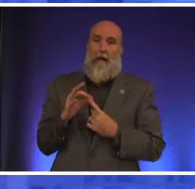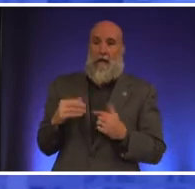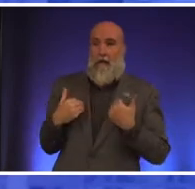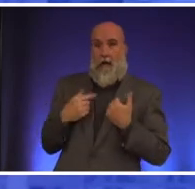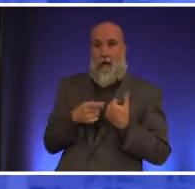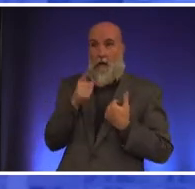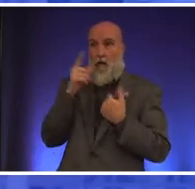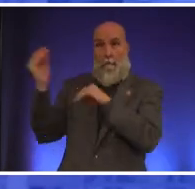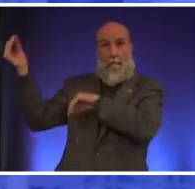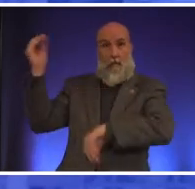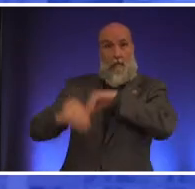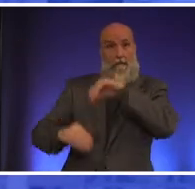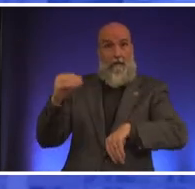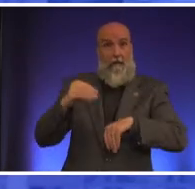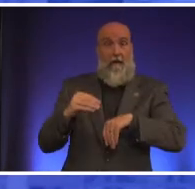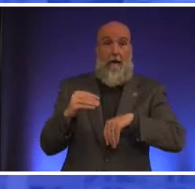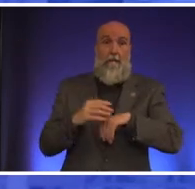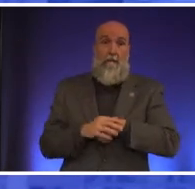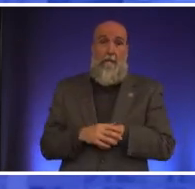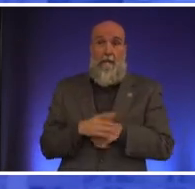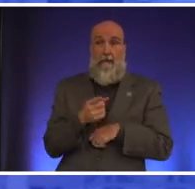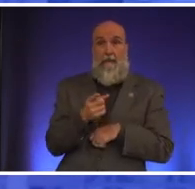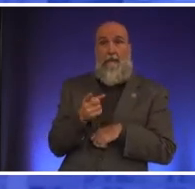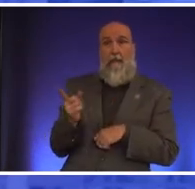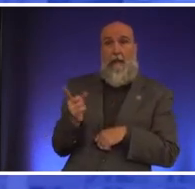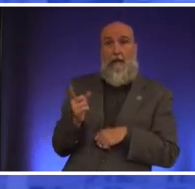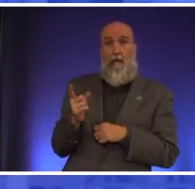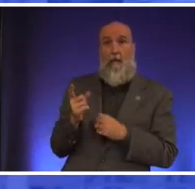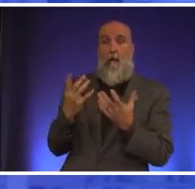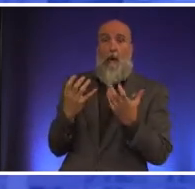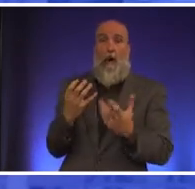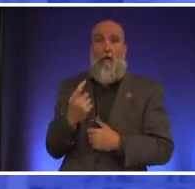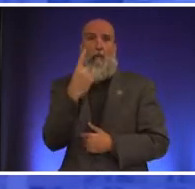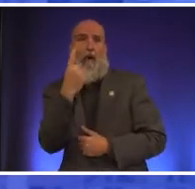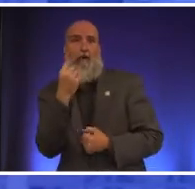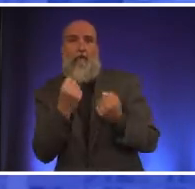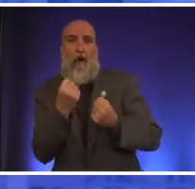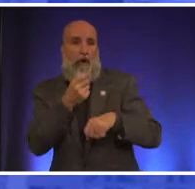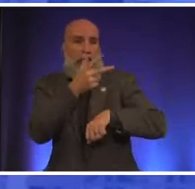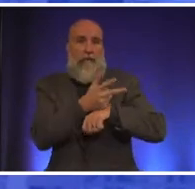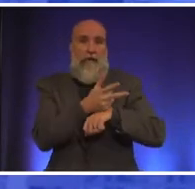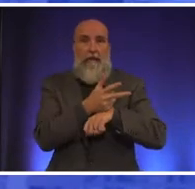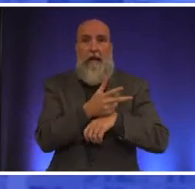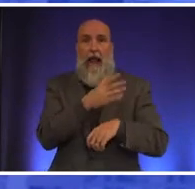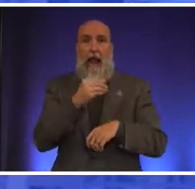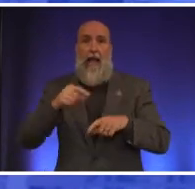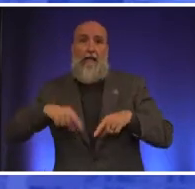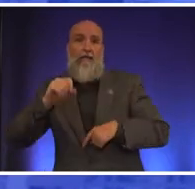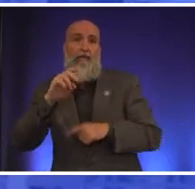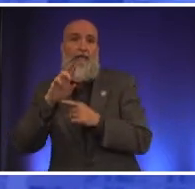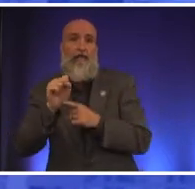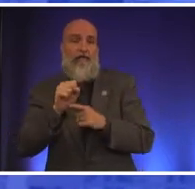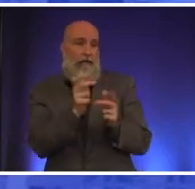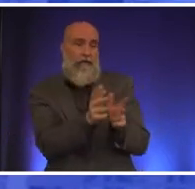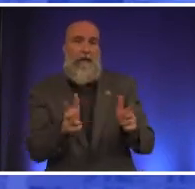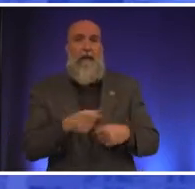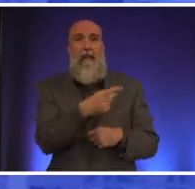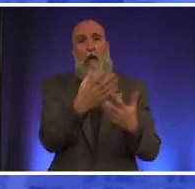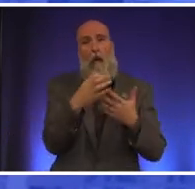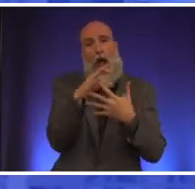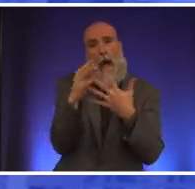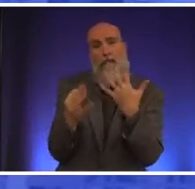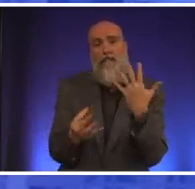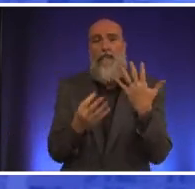folks who are moving here um they they want maybe one car and a set of scooters they want they want options